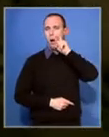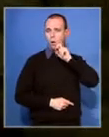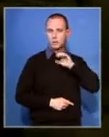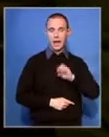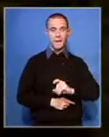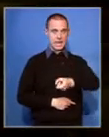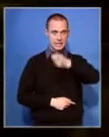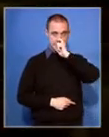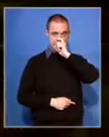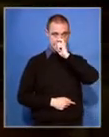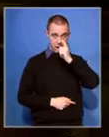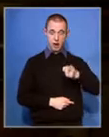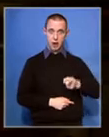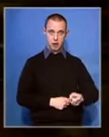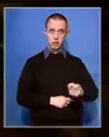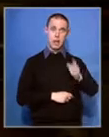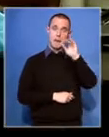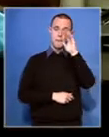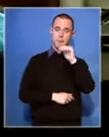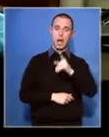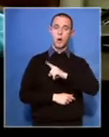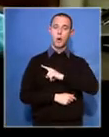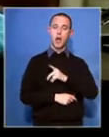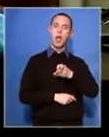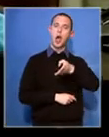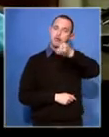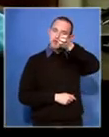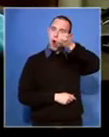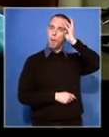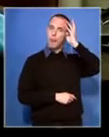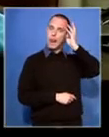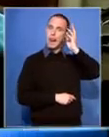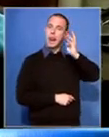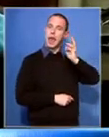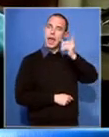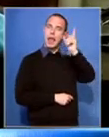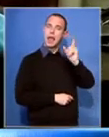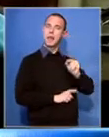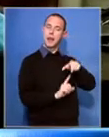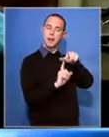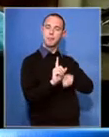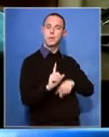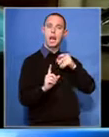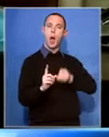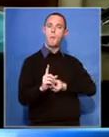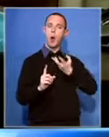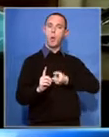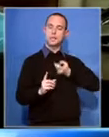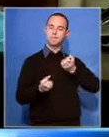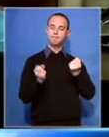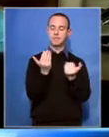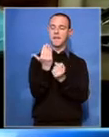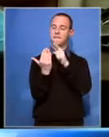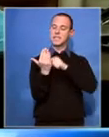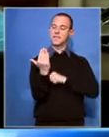through the words of an ancient Roman poet. A Fulbright scholar, Ambrosini held a doctorate in constitutional justice